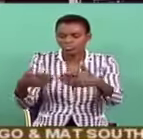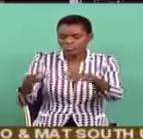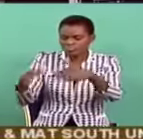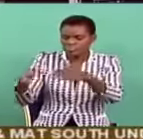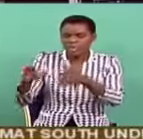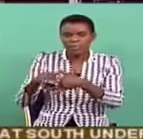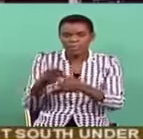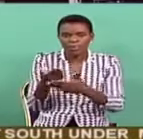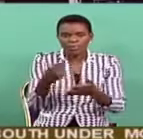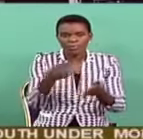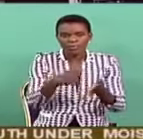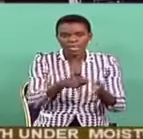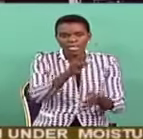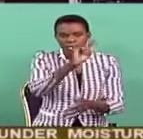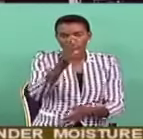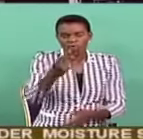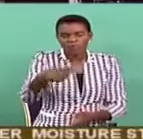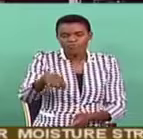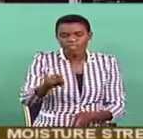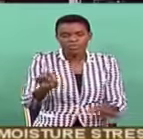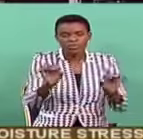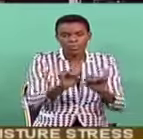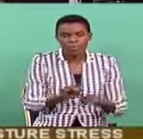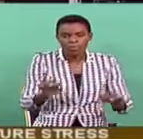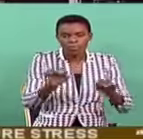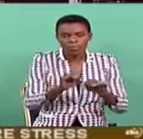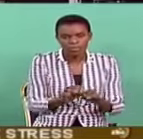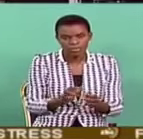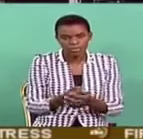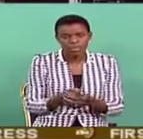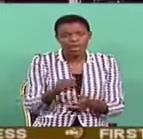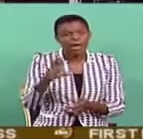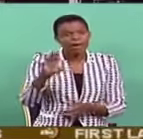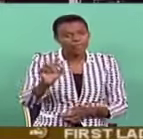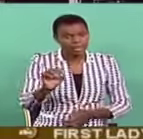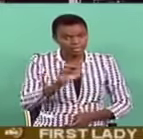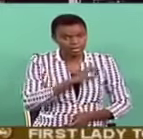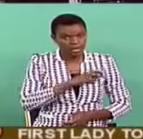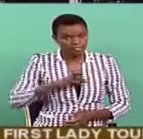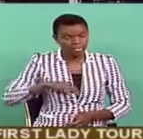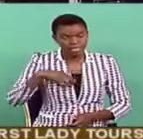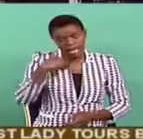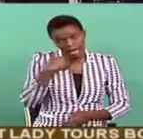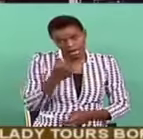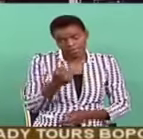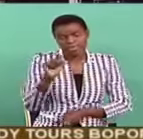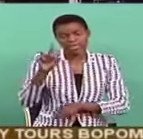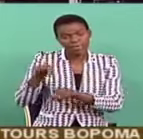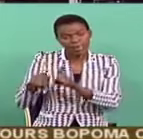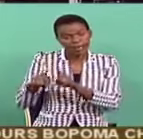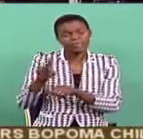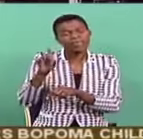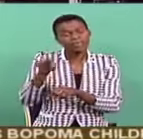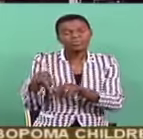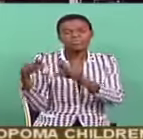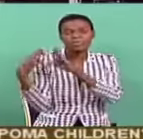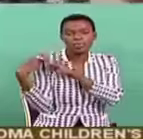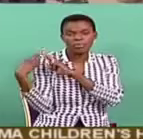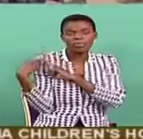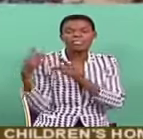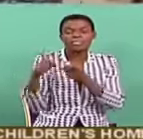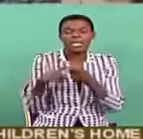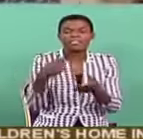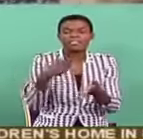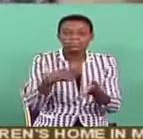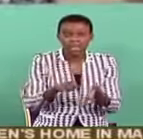Secondary Education has however advised parents to be responsible by ensuring they honour their payment plans. First school